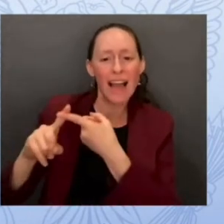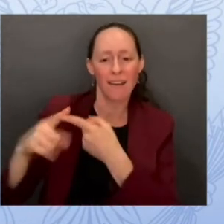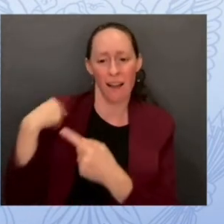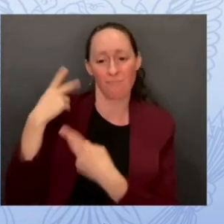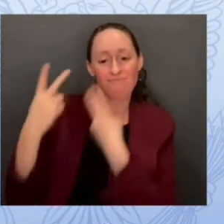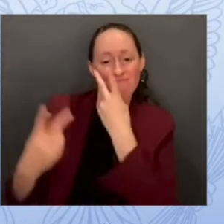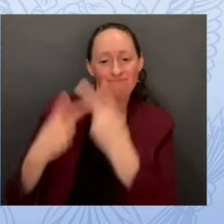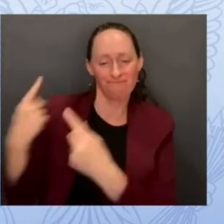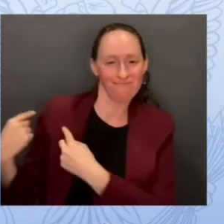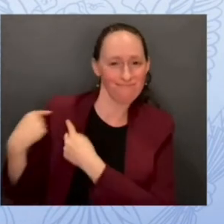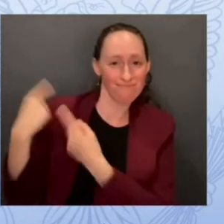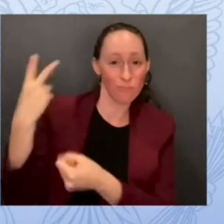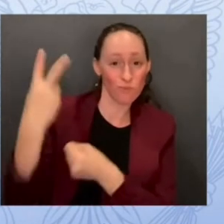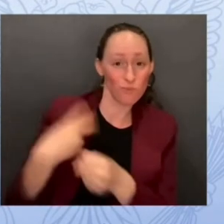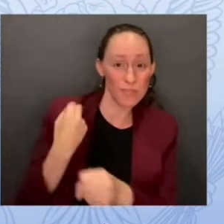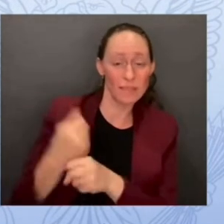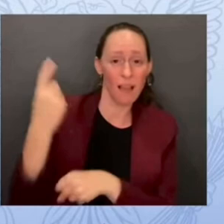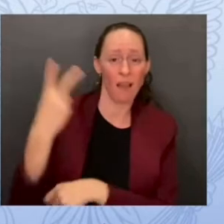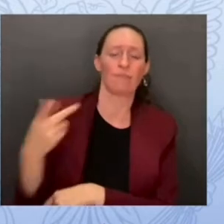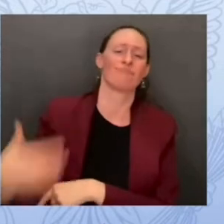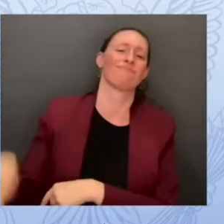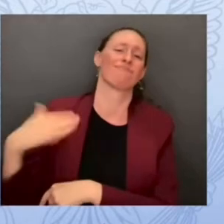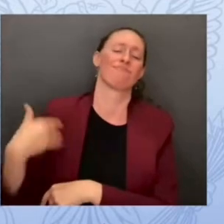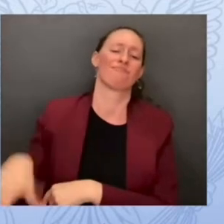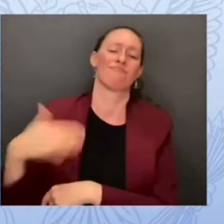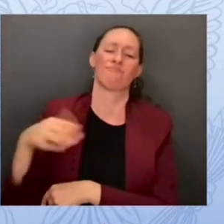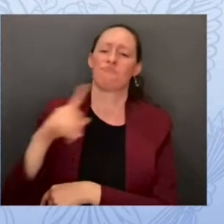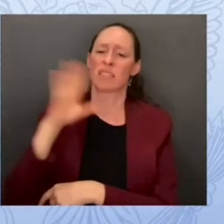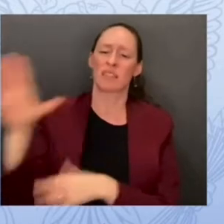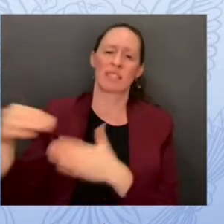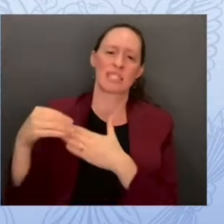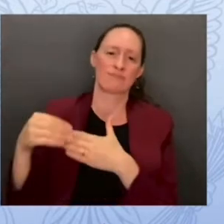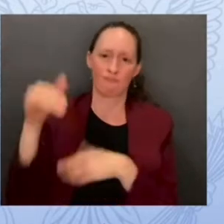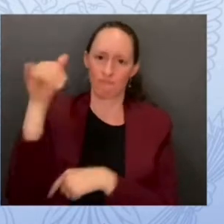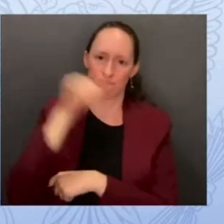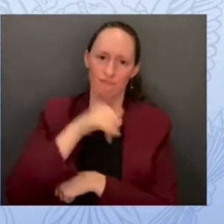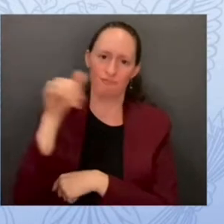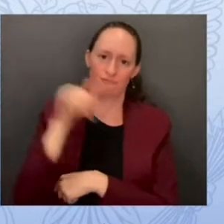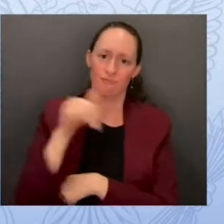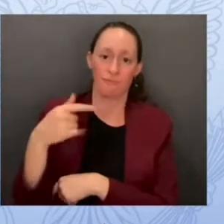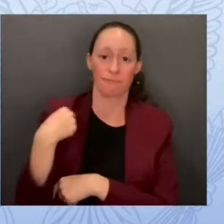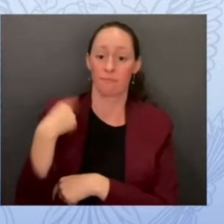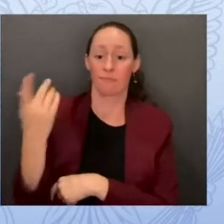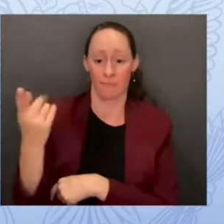with which he leads, our Secretary, Mallorca. Secretary?